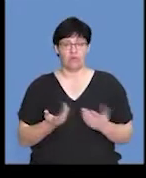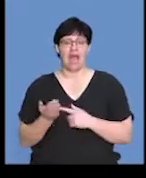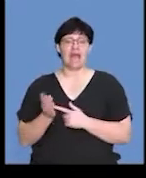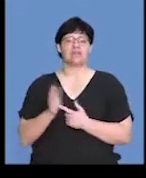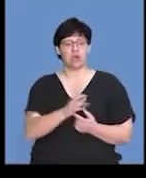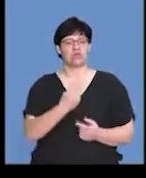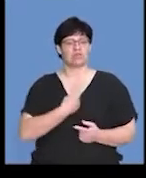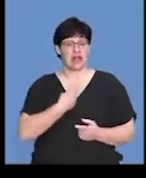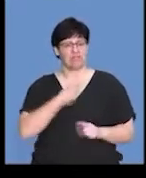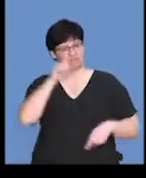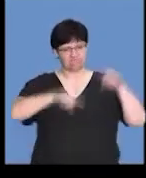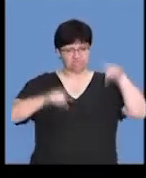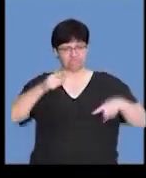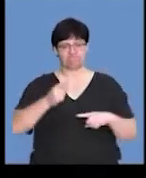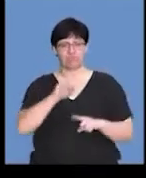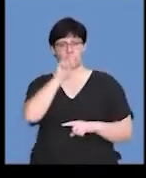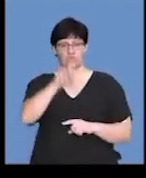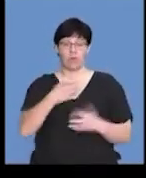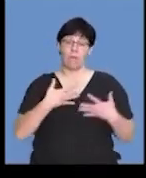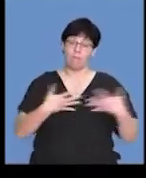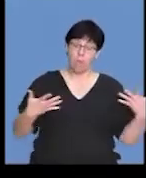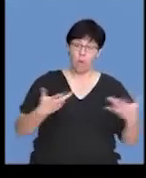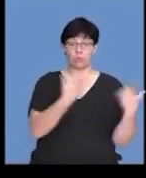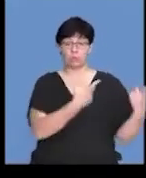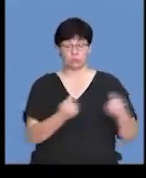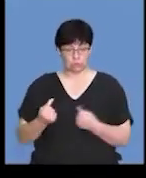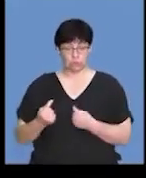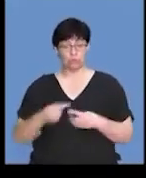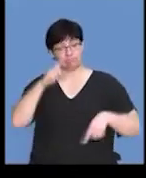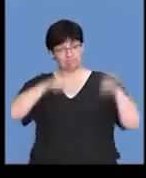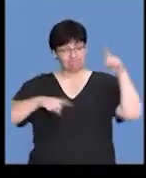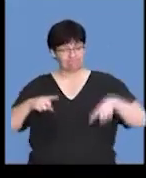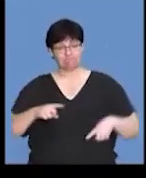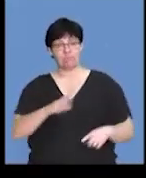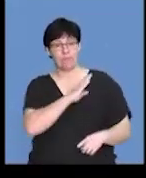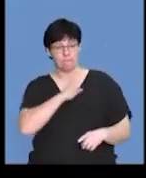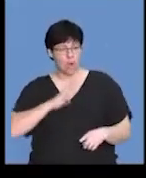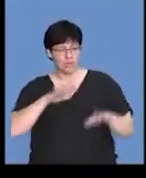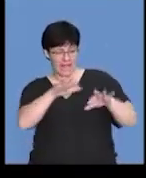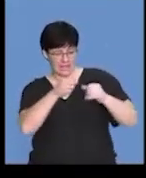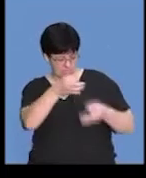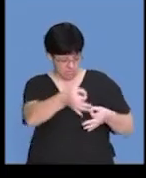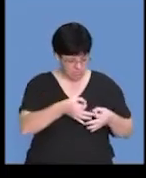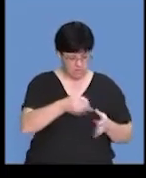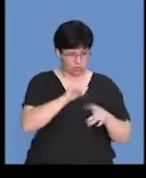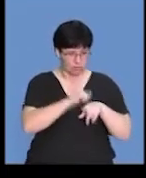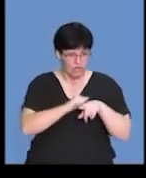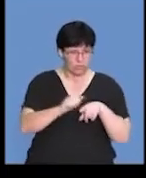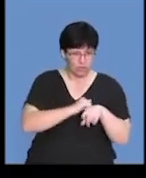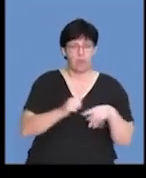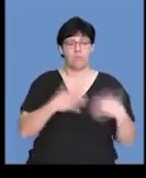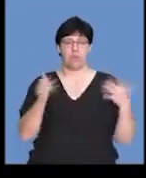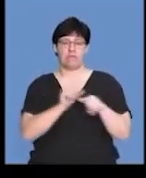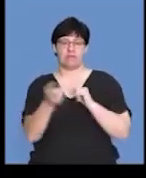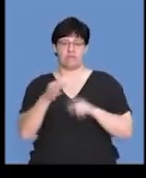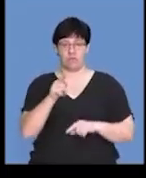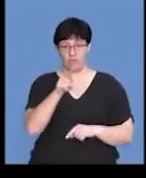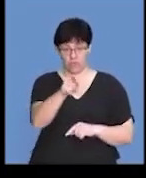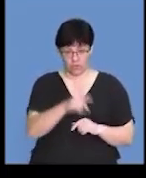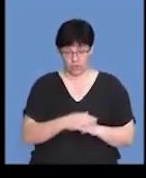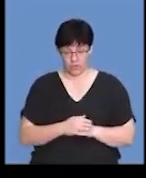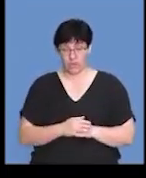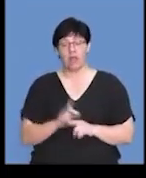Expose yourself to many different questions. The more you do that, different examining boards, the better it is for you. So, when we look at this question,